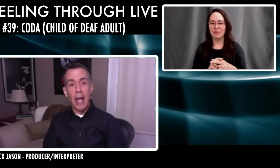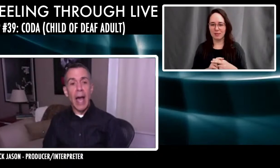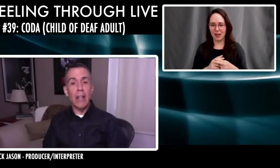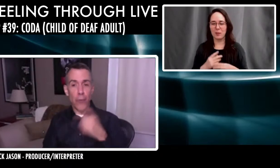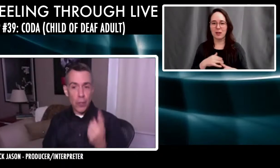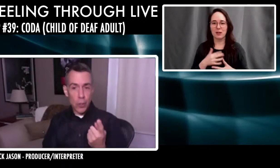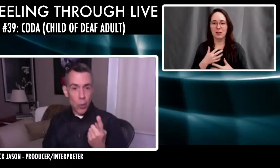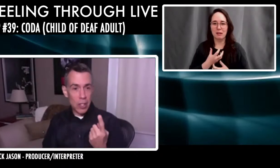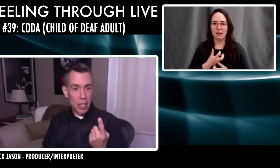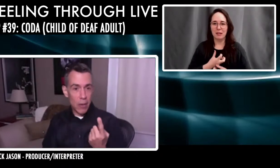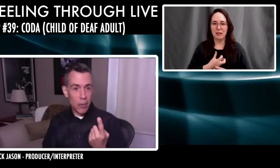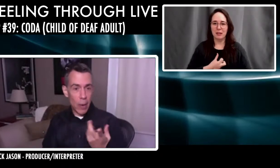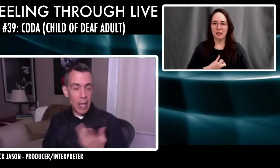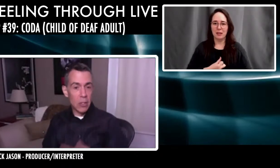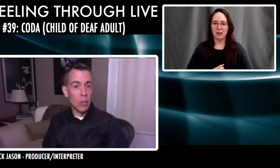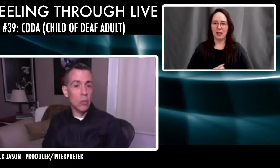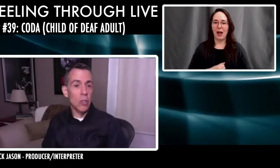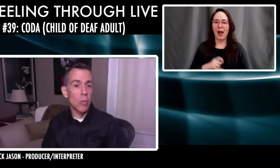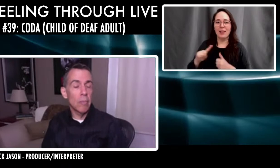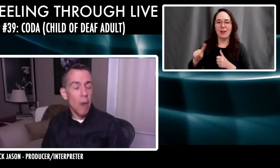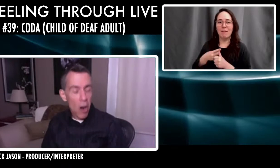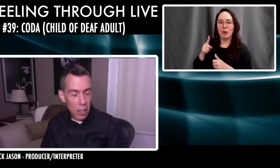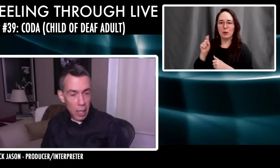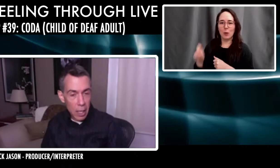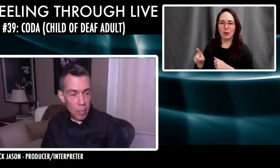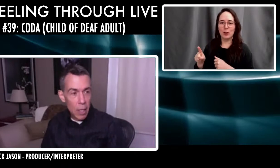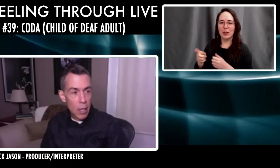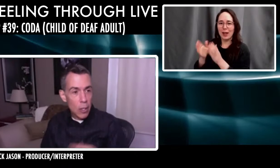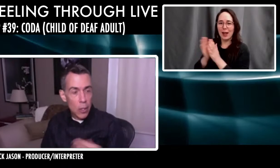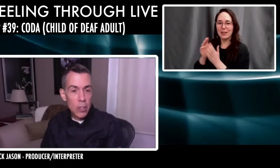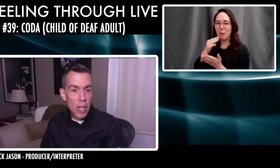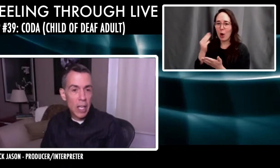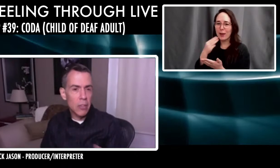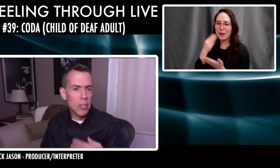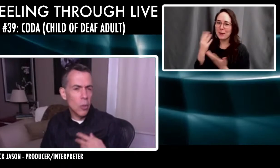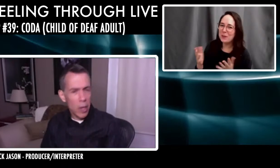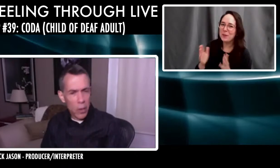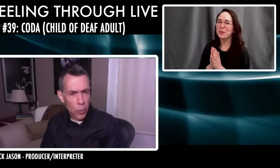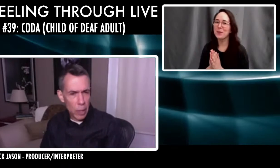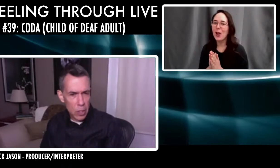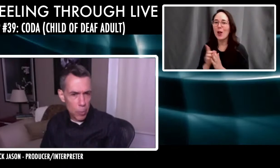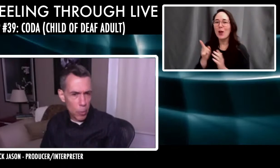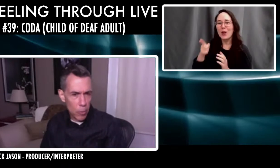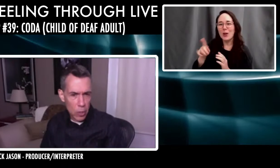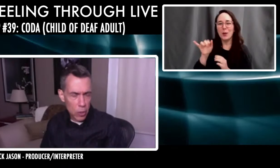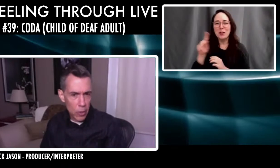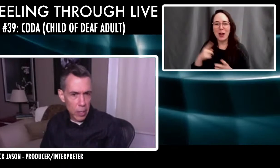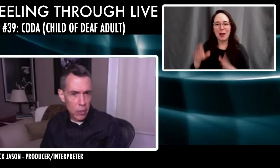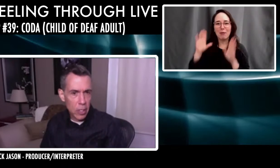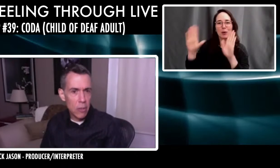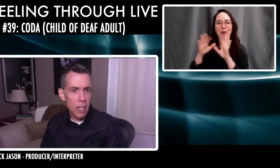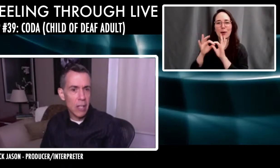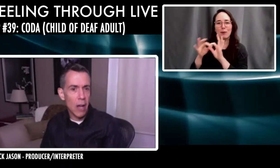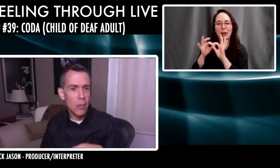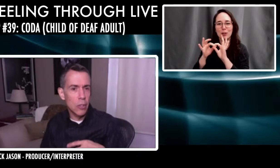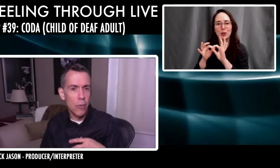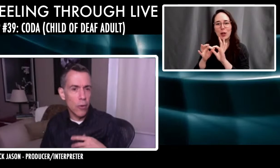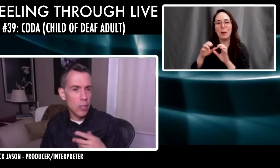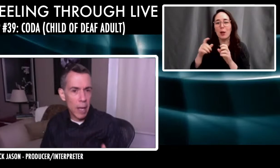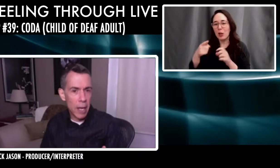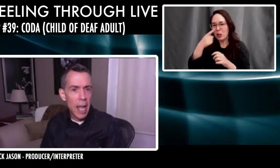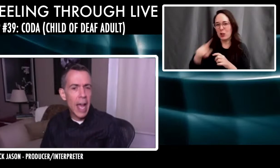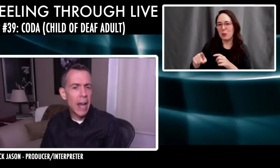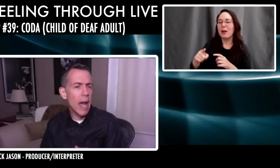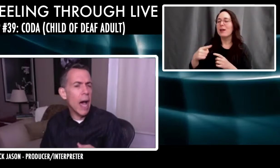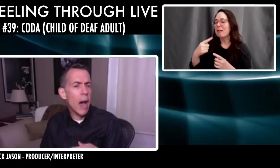together. And the first question the interviewer asks it to Marley, you and Jack have such a wonderful relationship. We've watched over the years. Can you tell us how you two